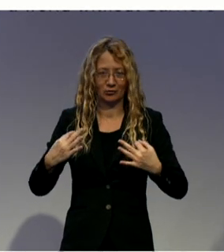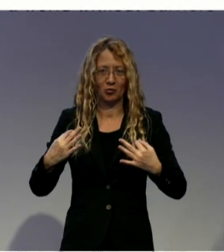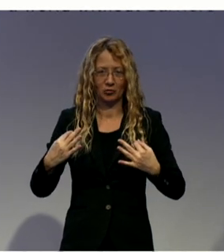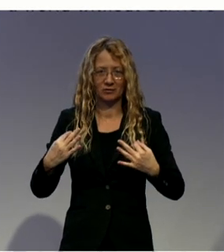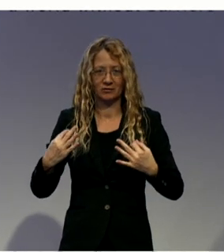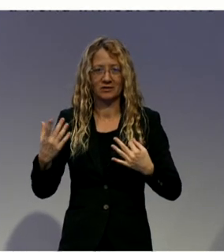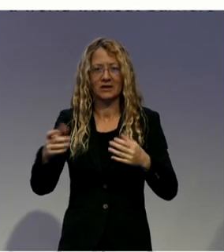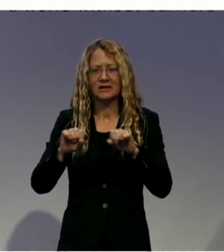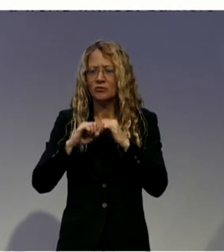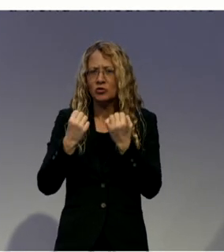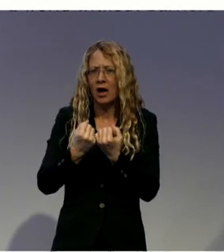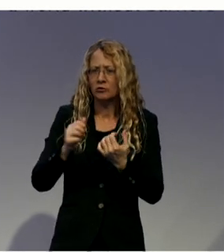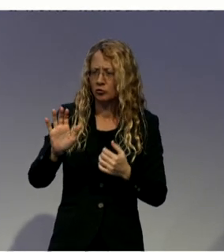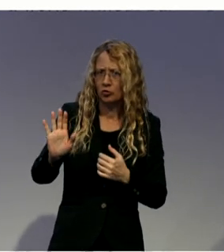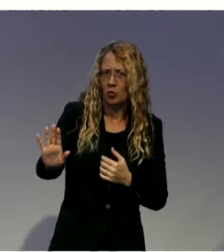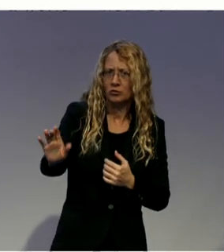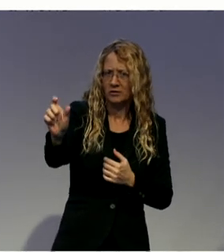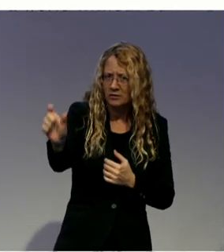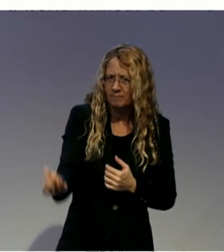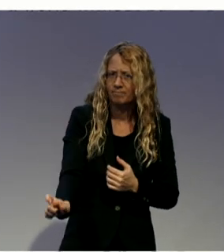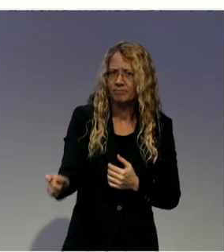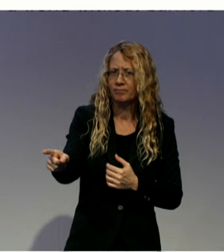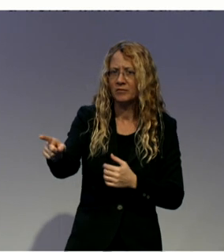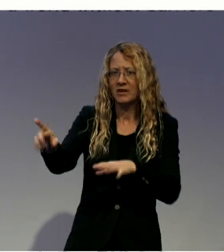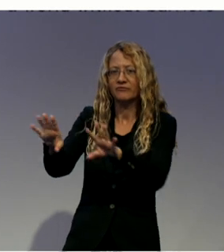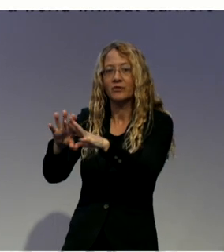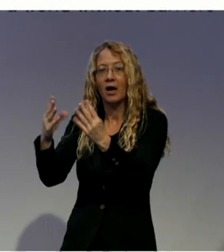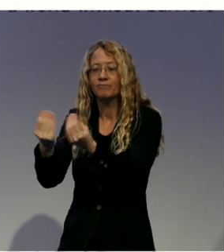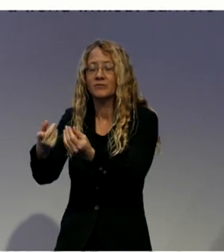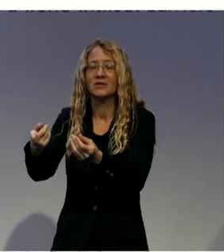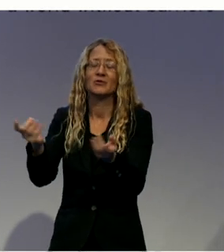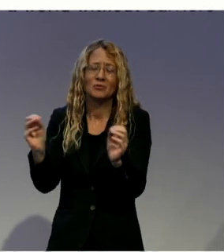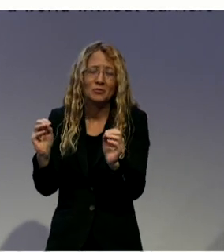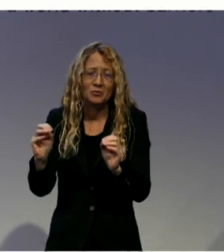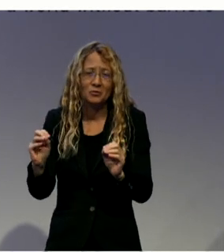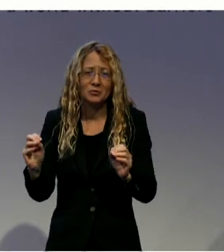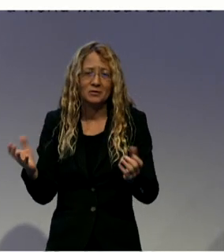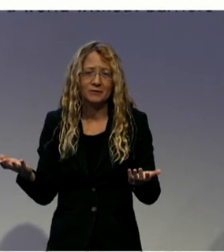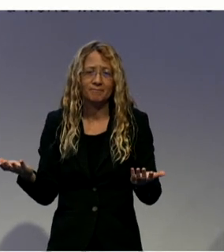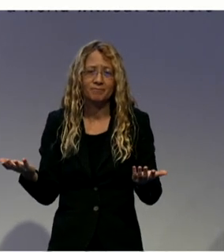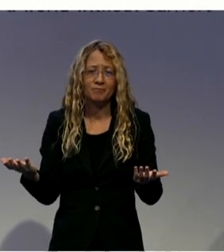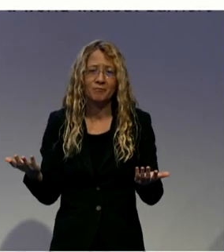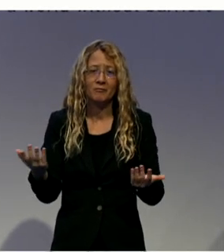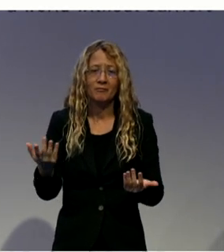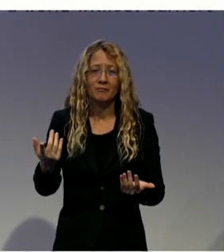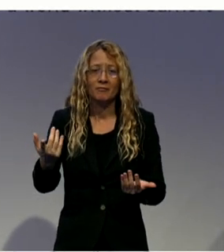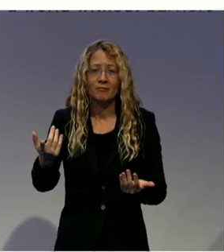people in the social environment of the person who can cope with these circumstances.